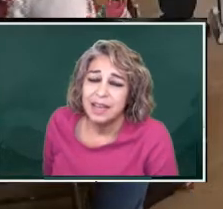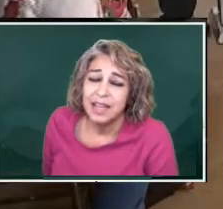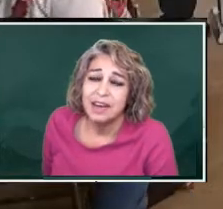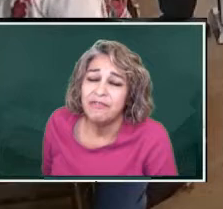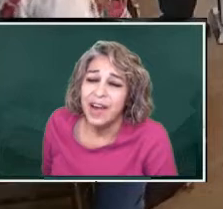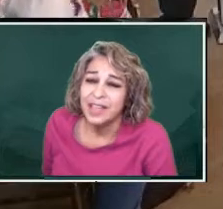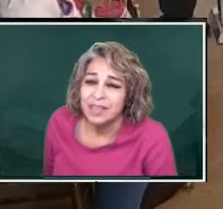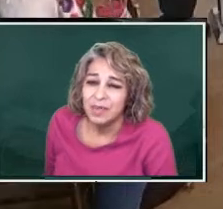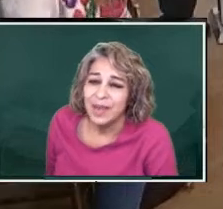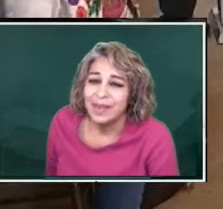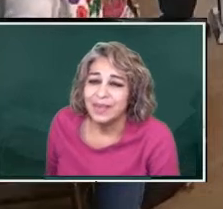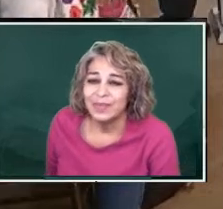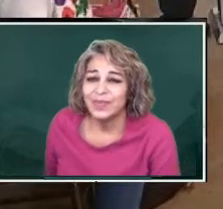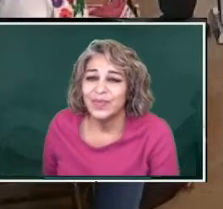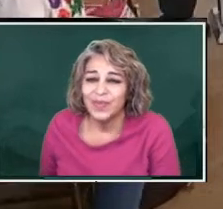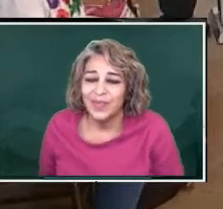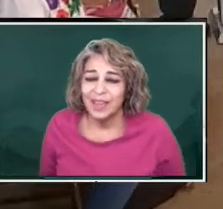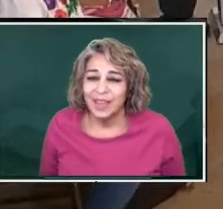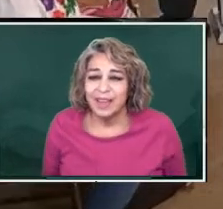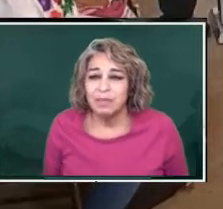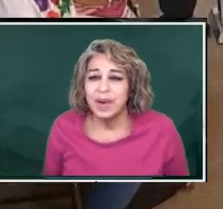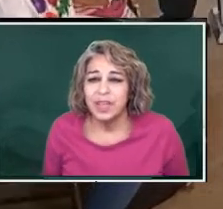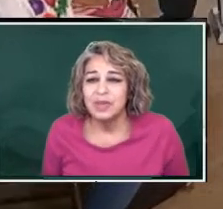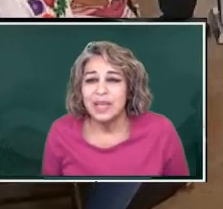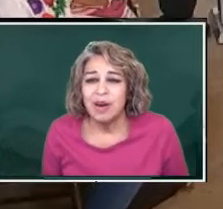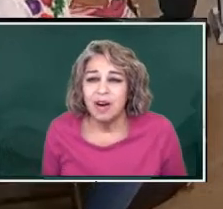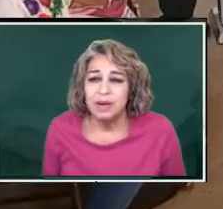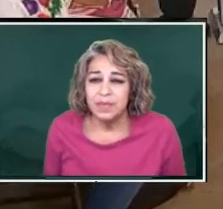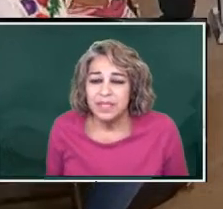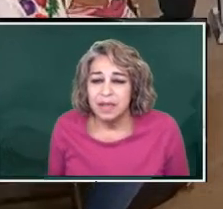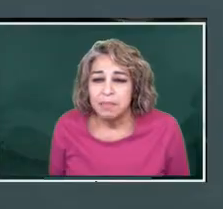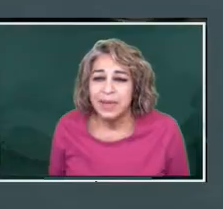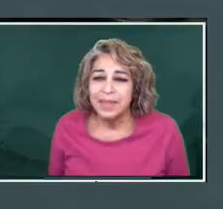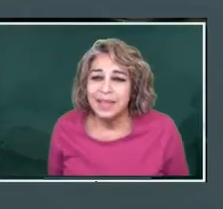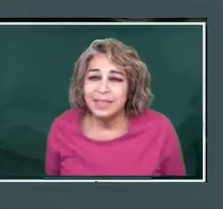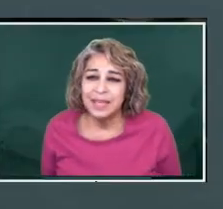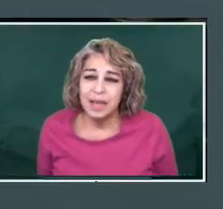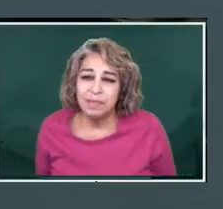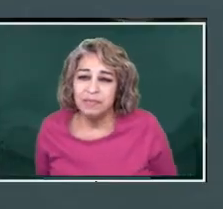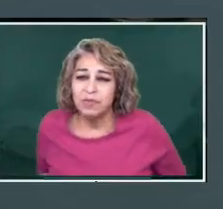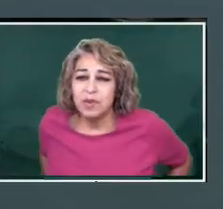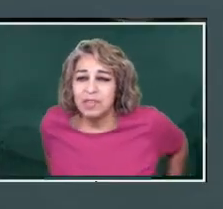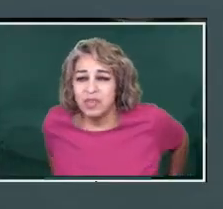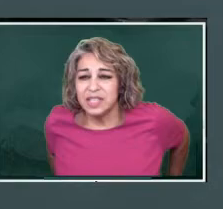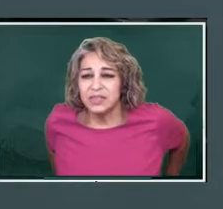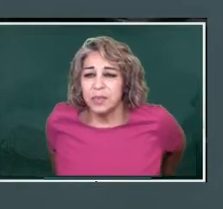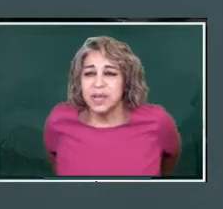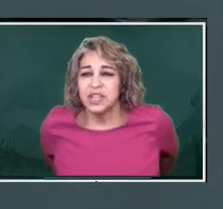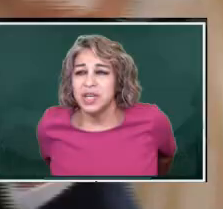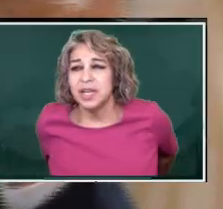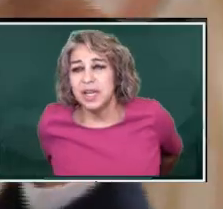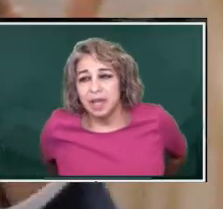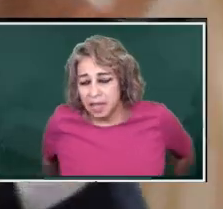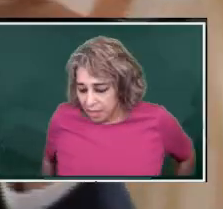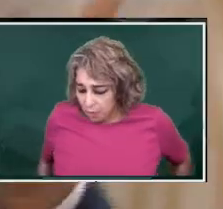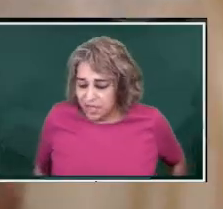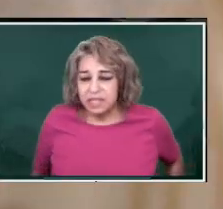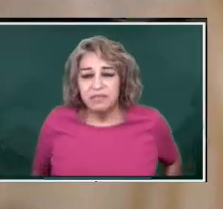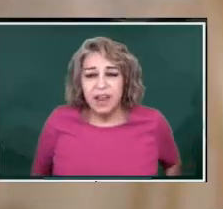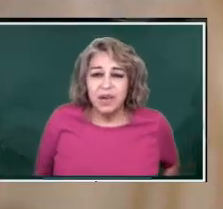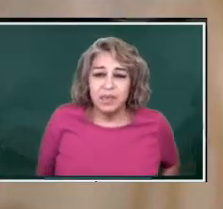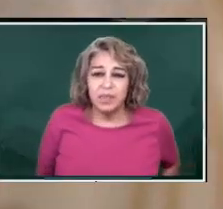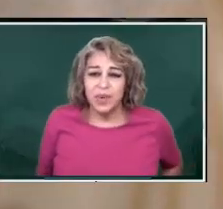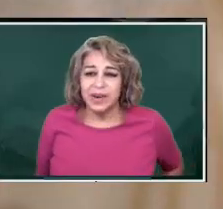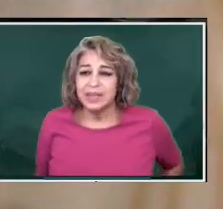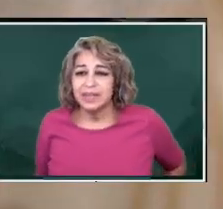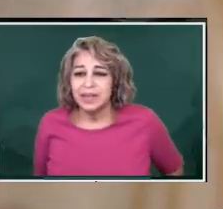in a violent way, by using arms. But this time, the fourth transformation, which